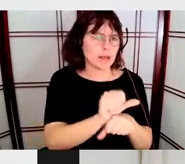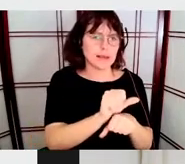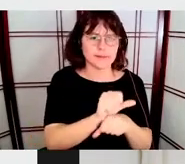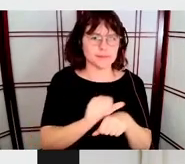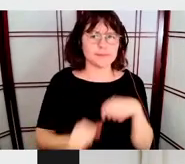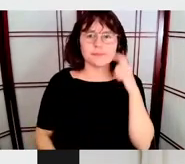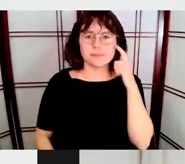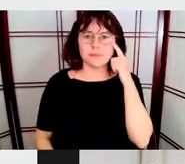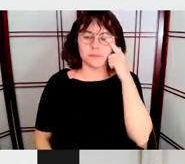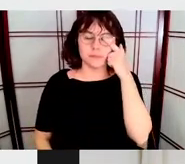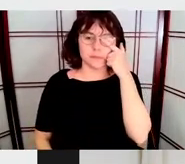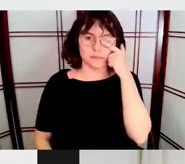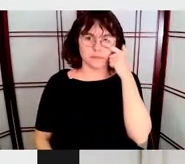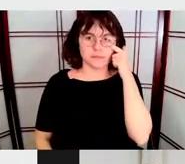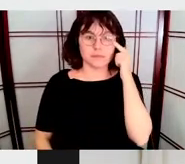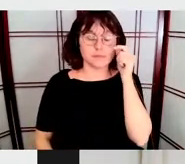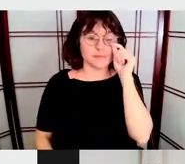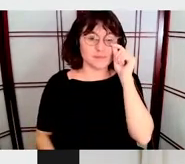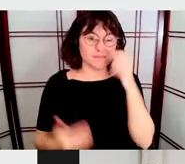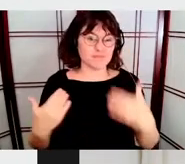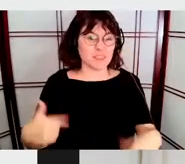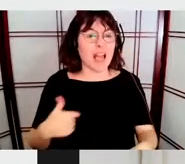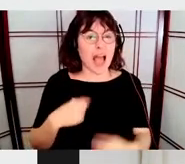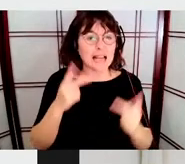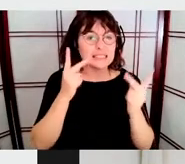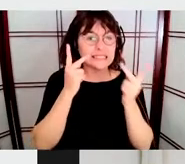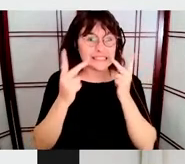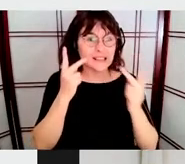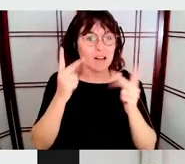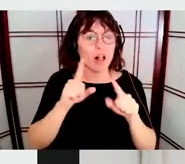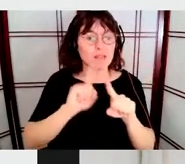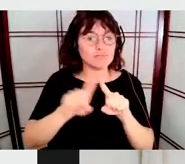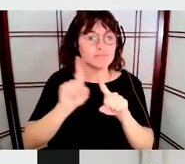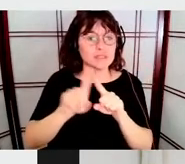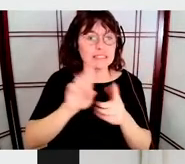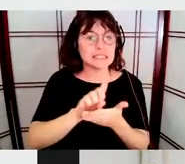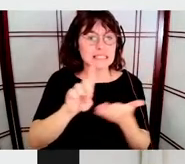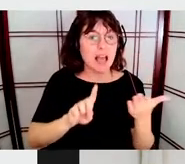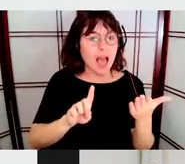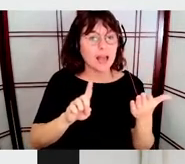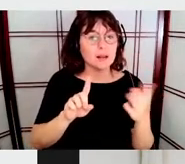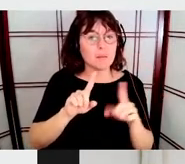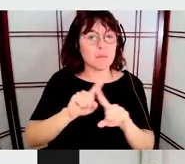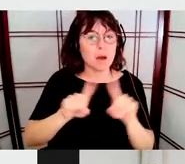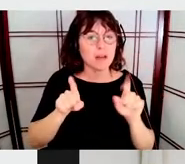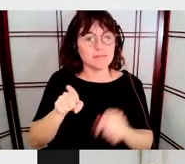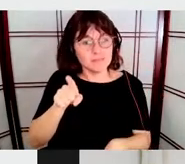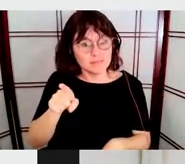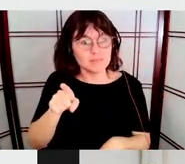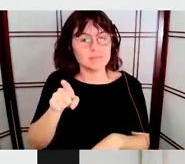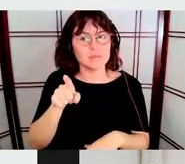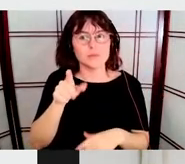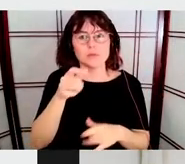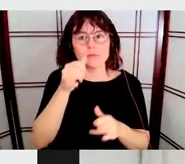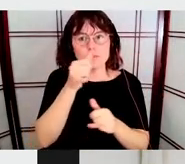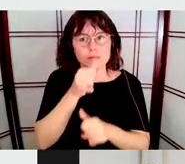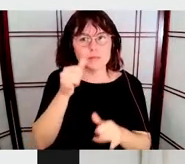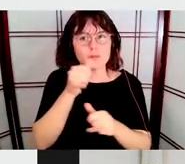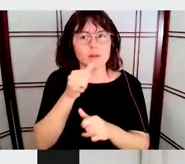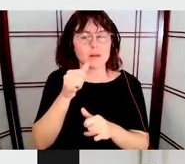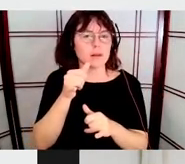I consume a lot of design and I have never seen lettering done with collage like these numbers.